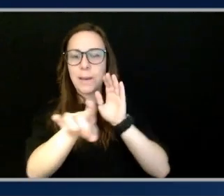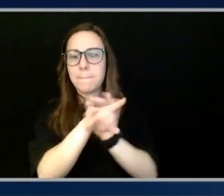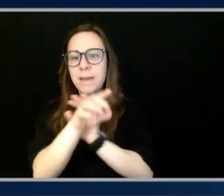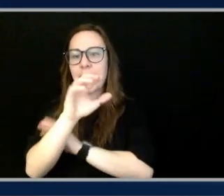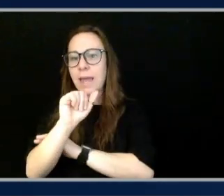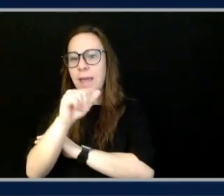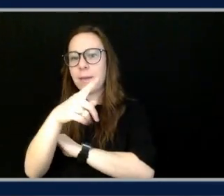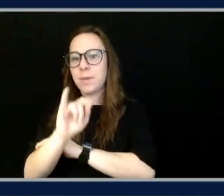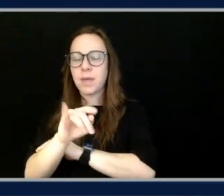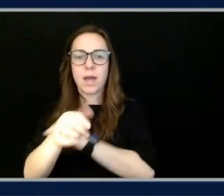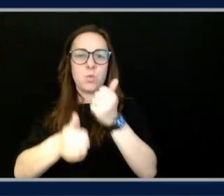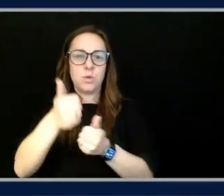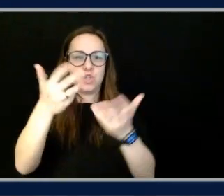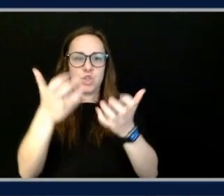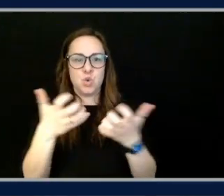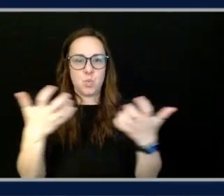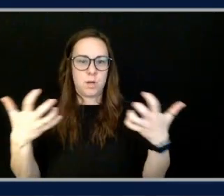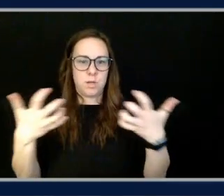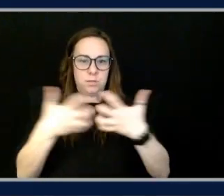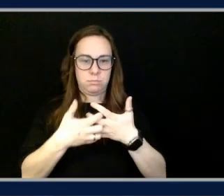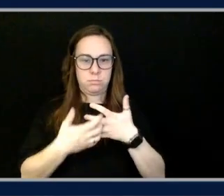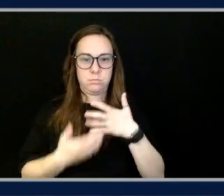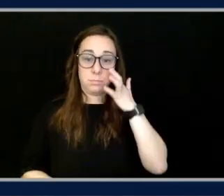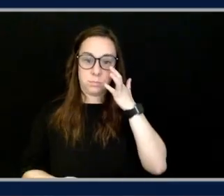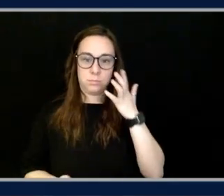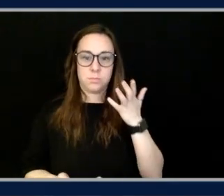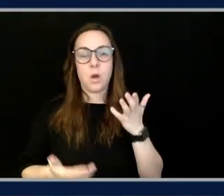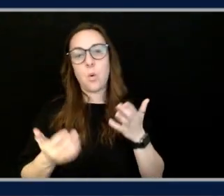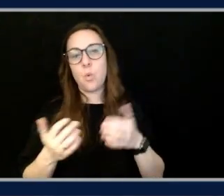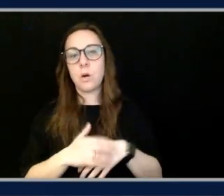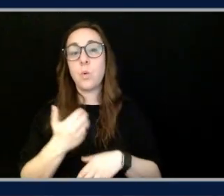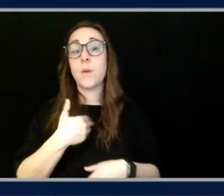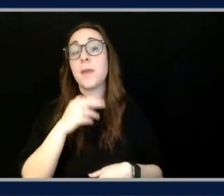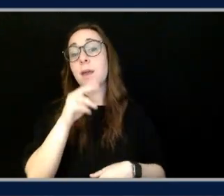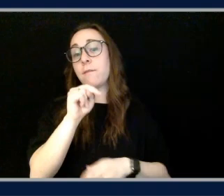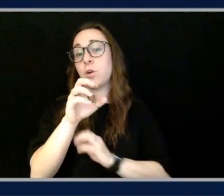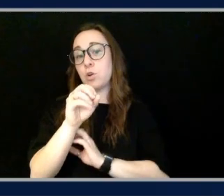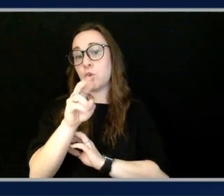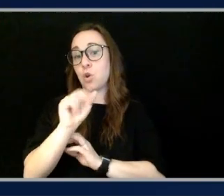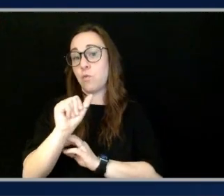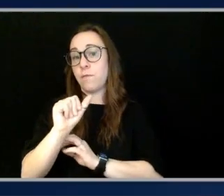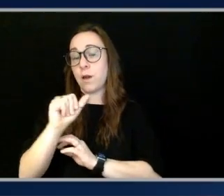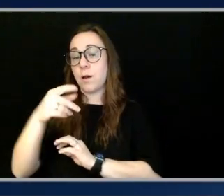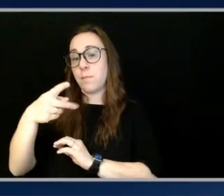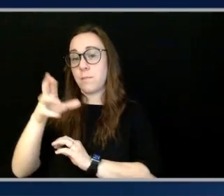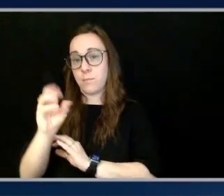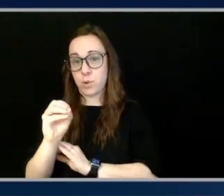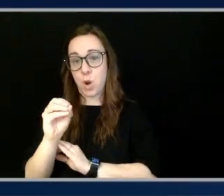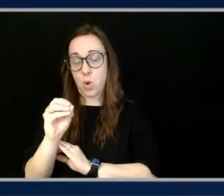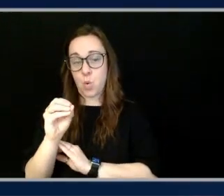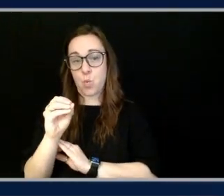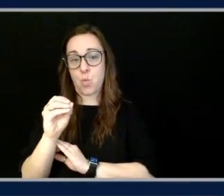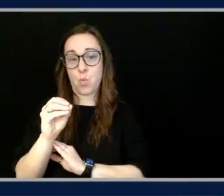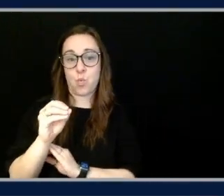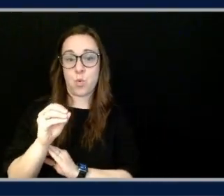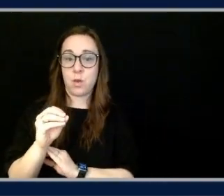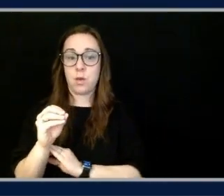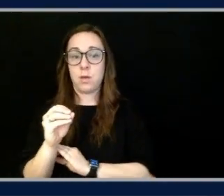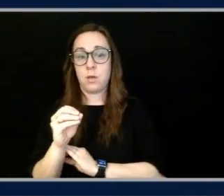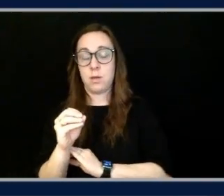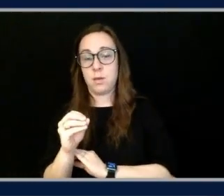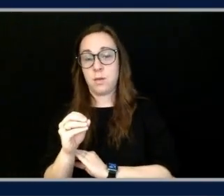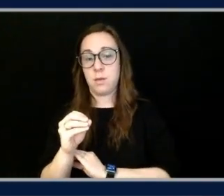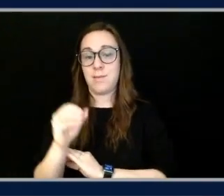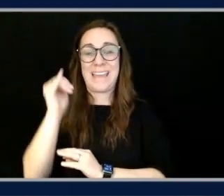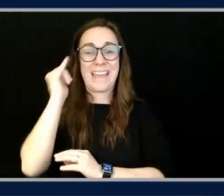your application. So let's say here we've got Nova Pro. And this is essentially the model ID and they're all backwards compatible. So if you're already